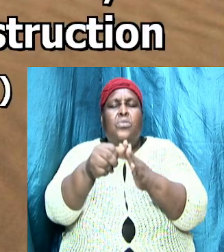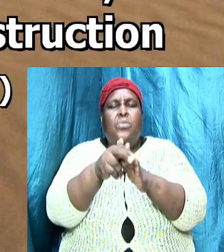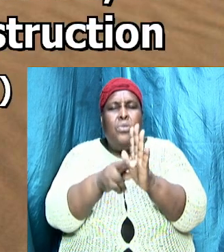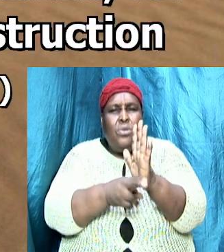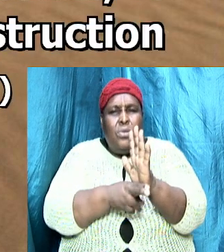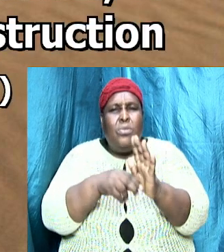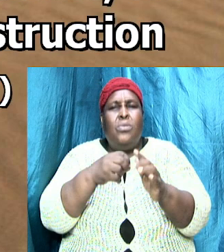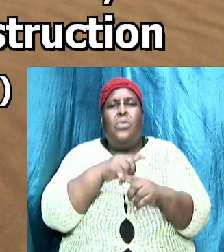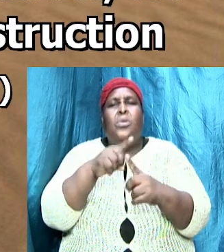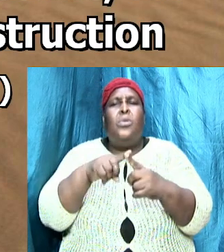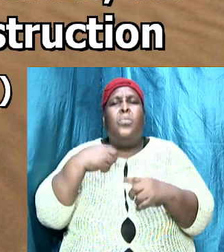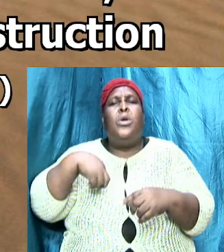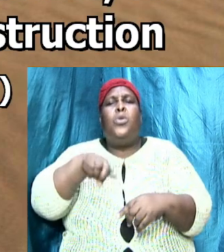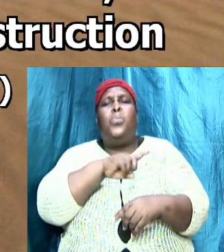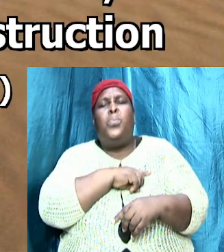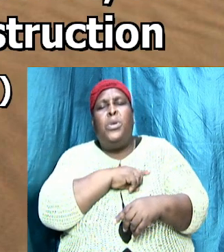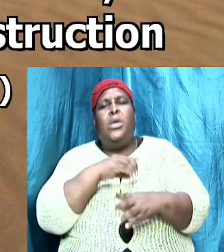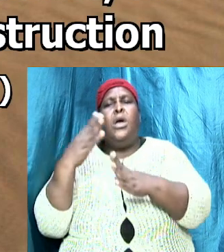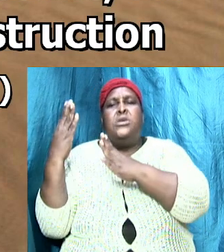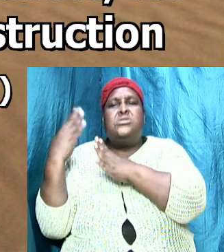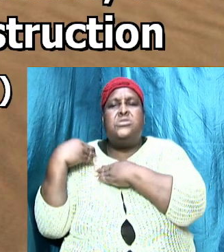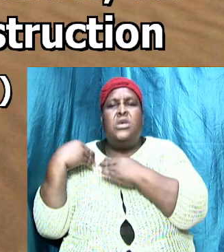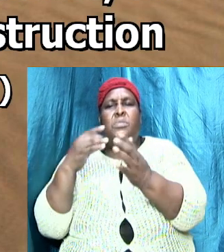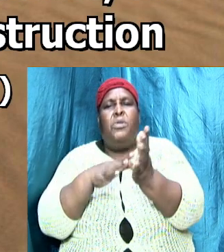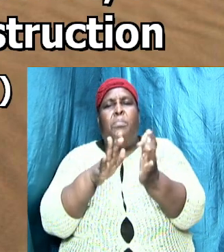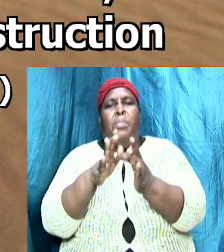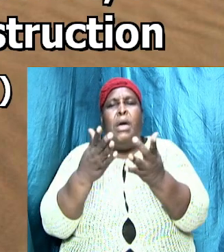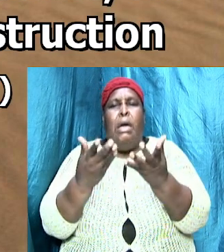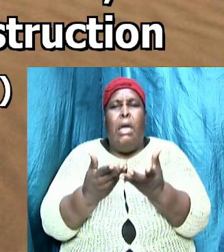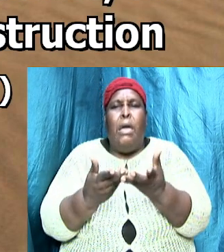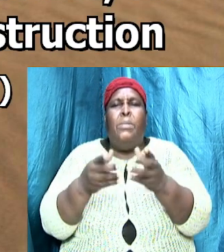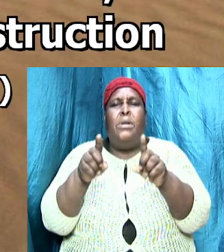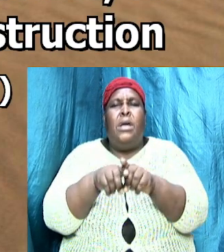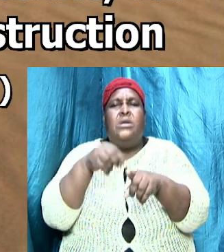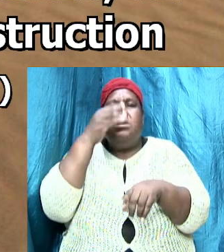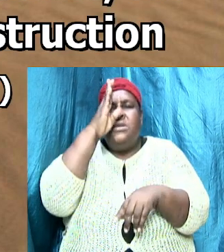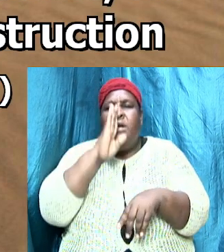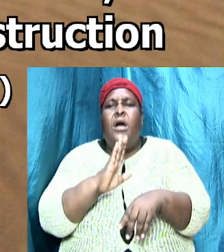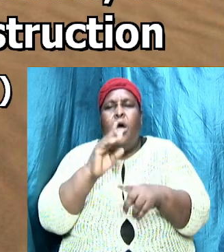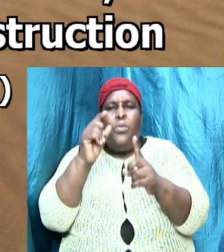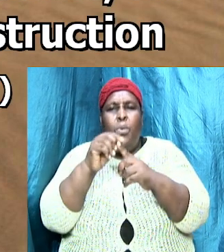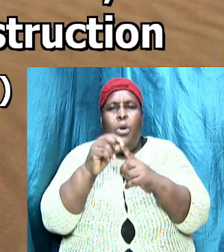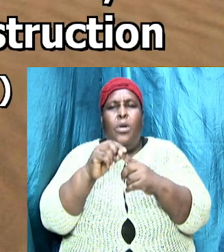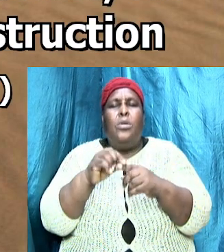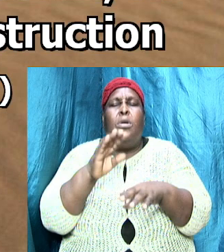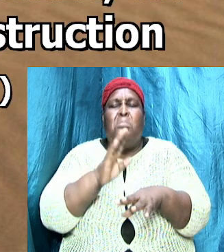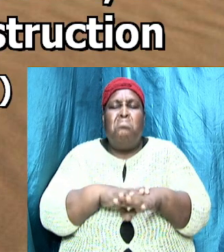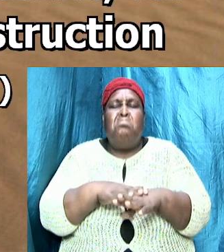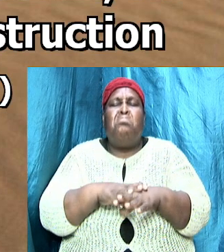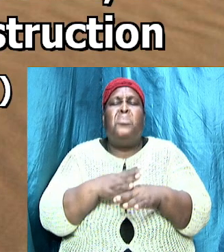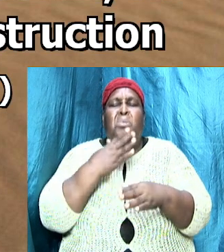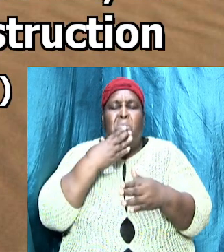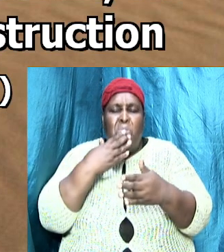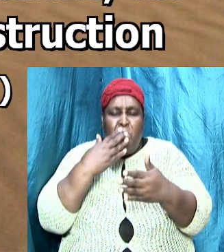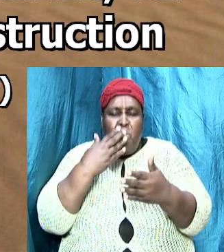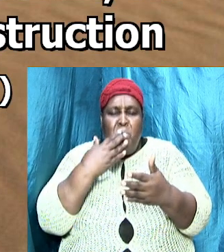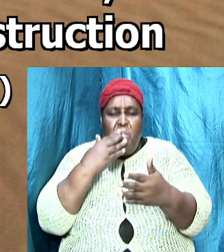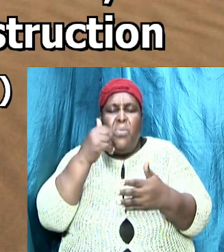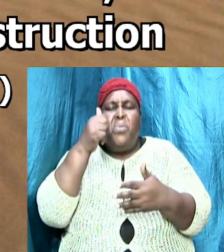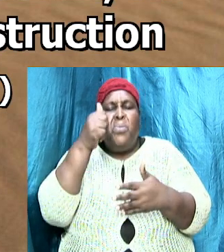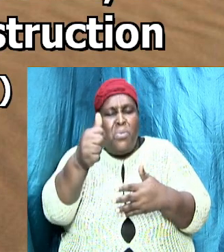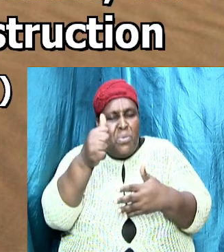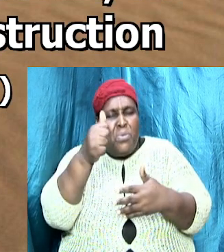when we accept the Bible as God word we are on a good path we are on a good path to know that yes